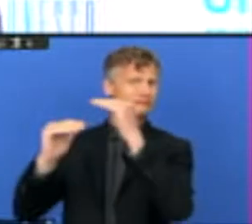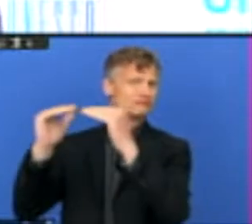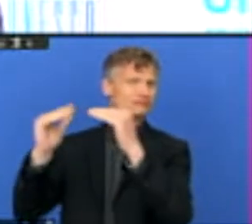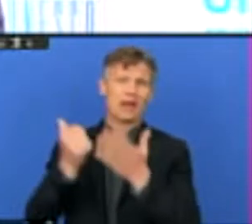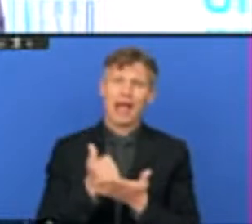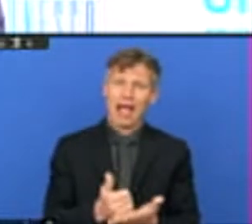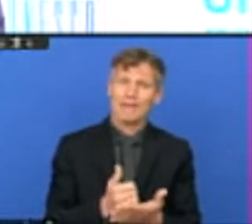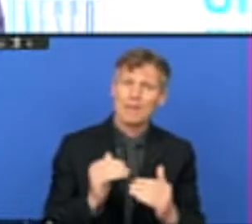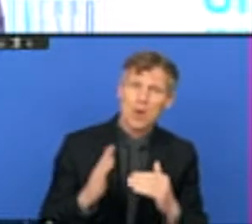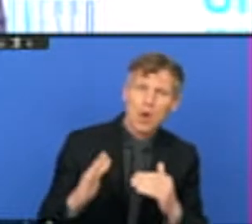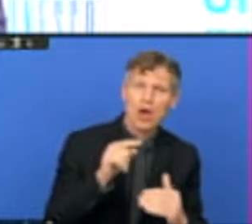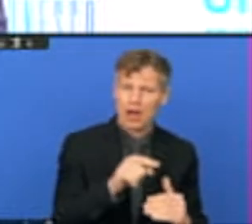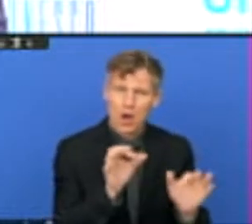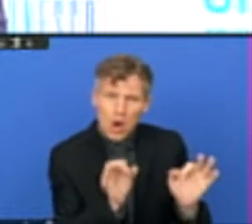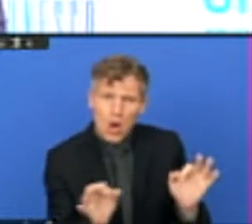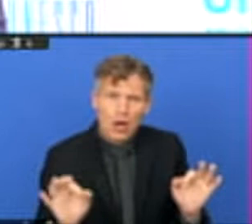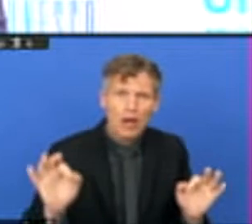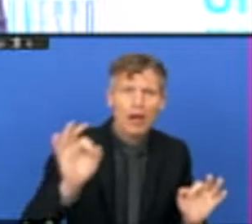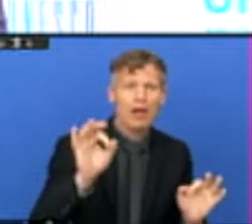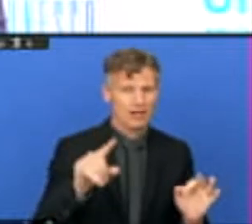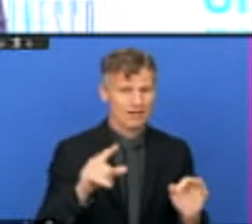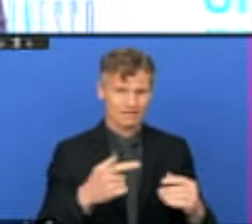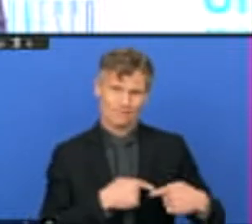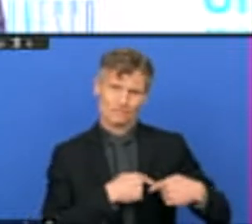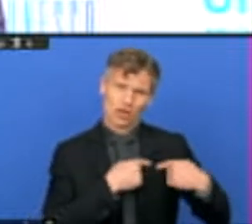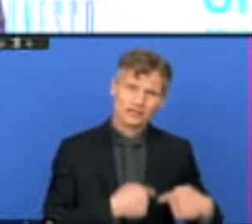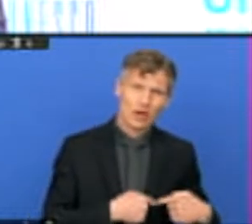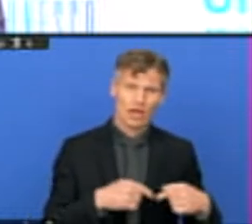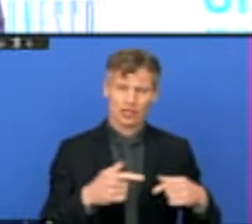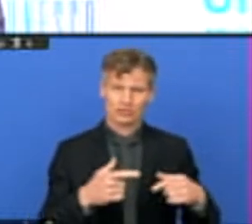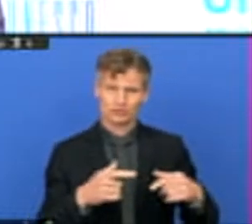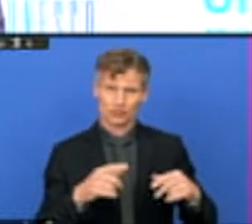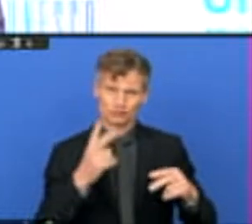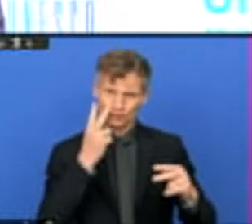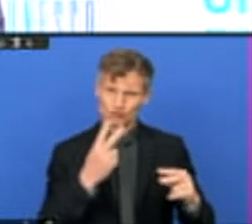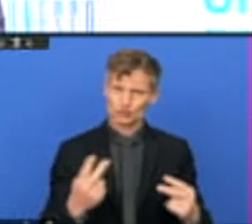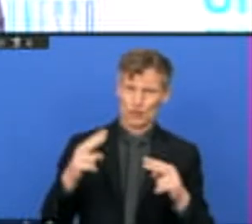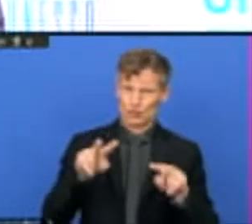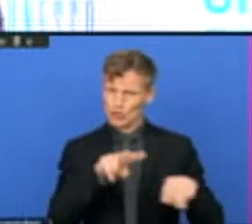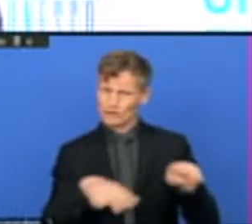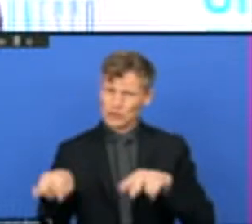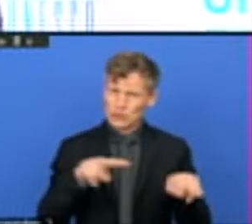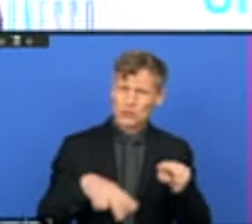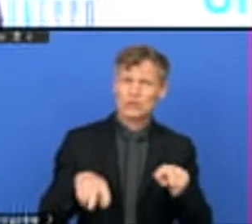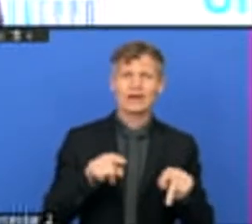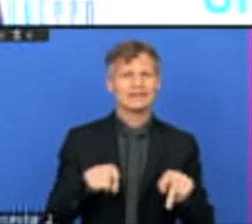we will enrich whatever we will be delivering at the national level. So voluntary